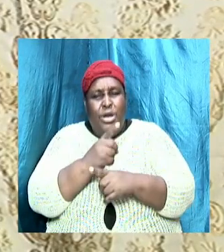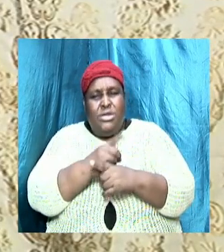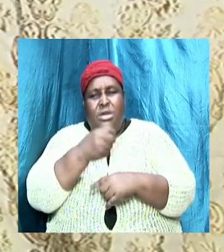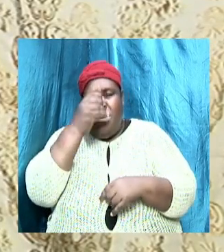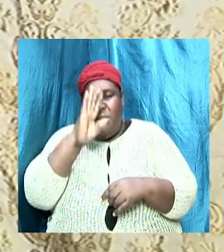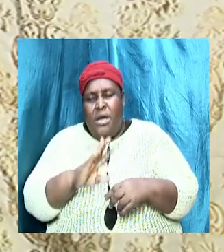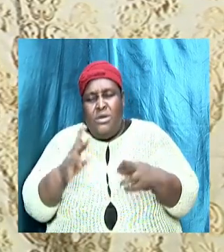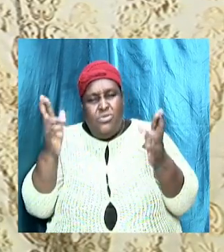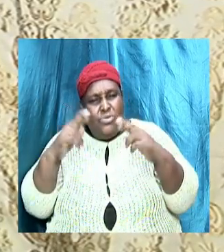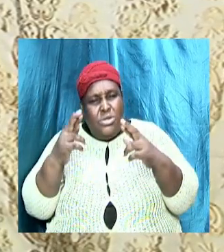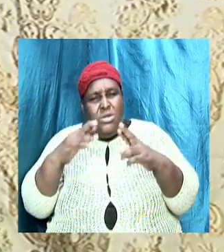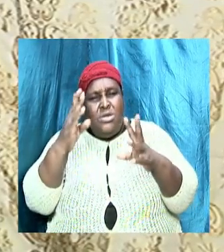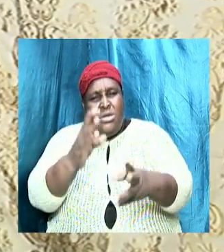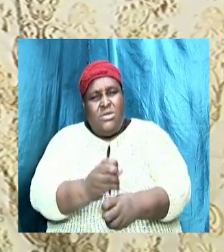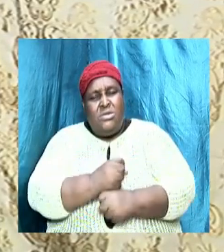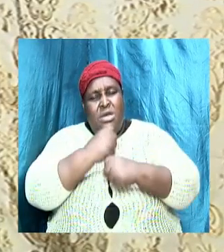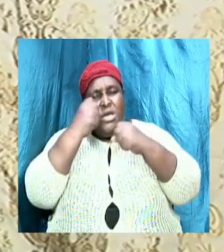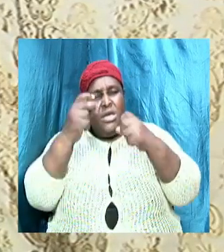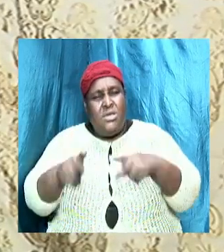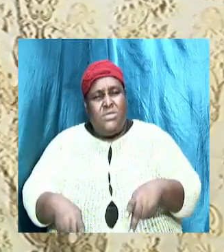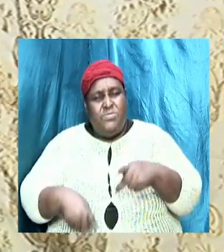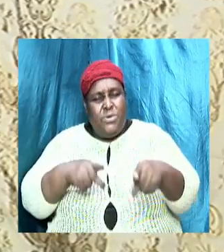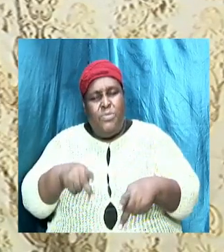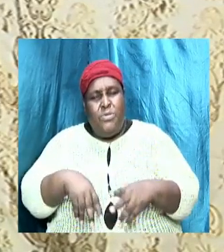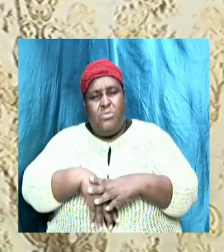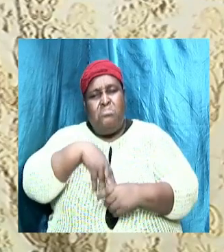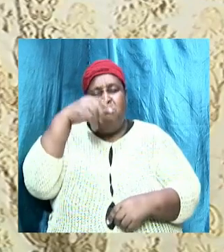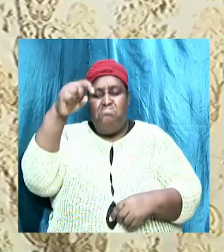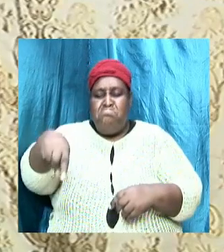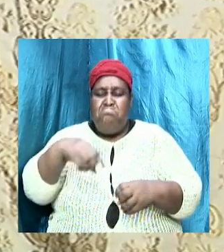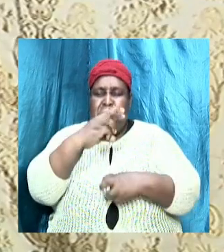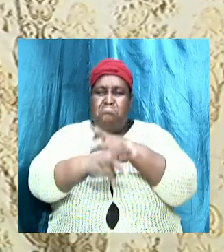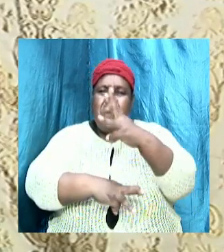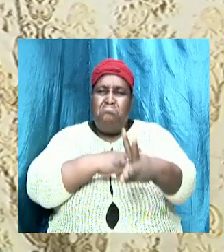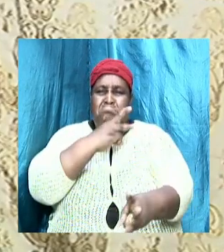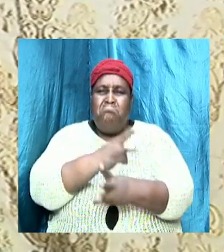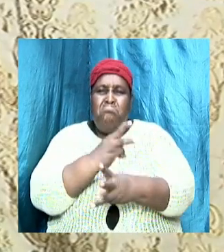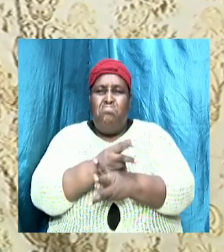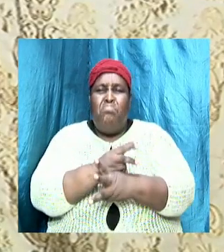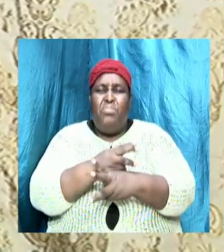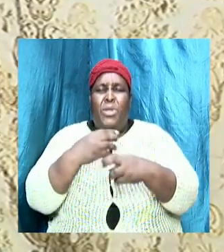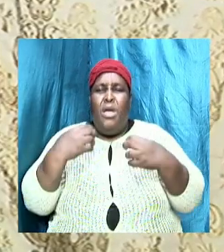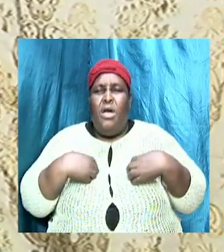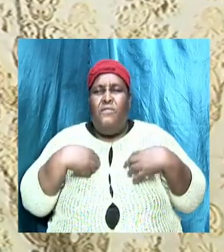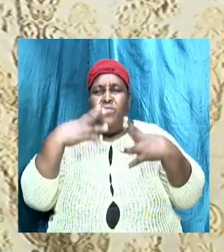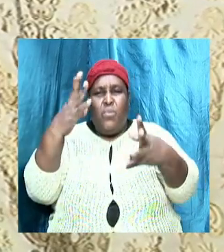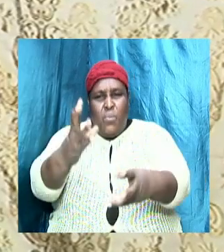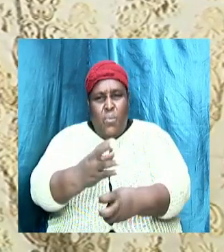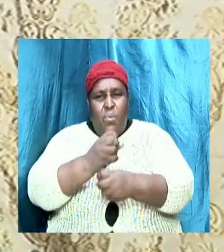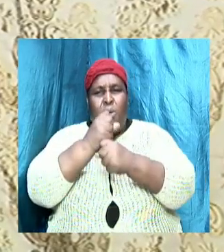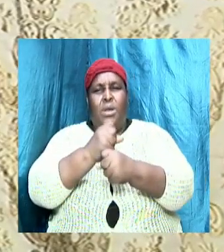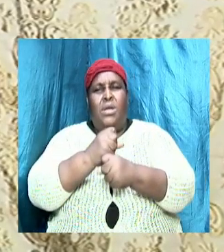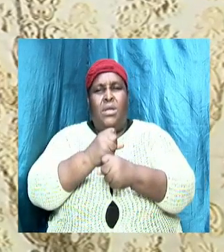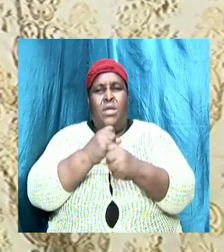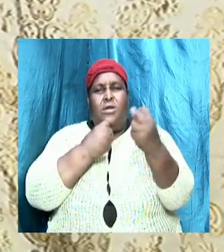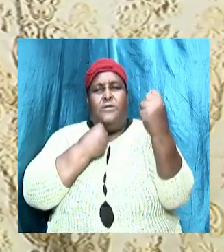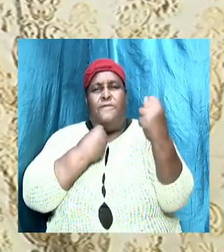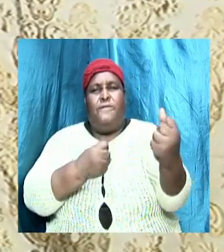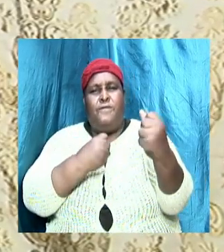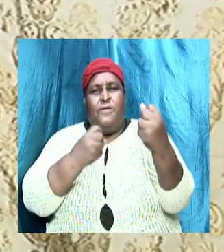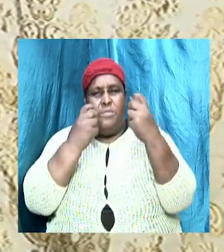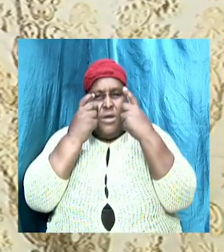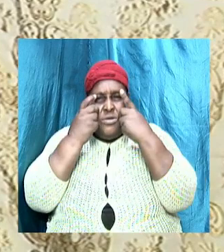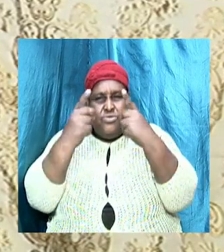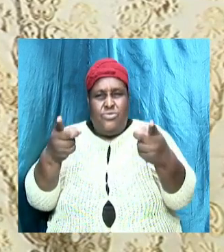out of this world and we have got to hold on to sound doctrine we have got to hold on to that which is